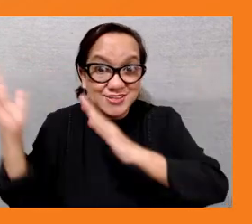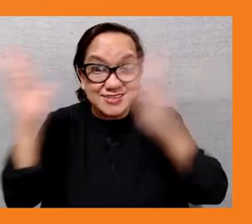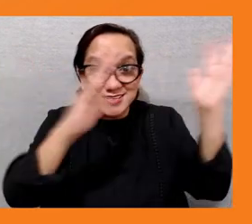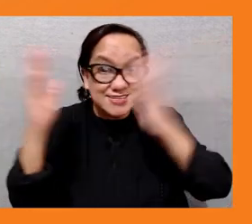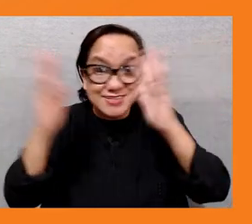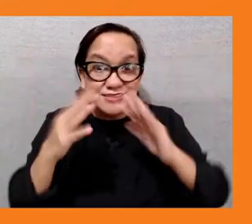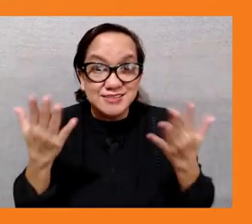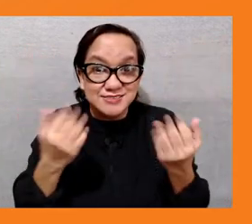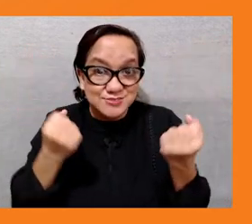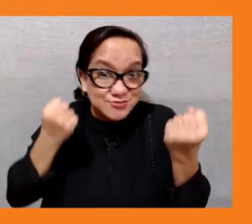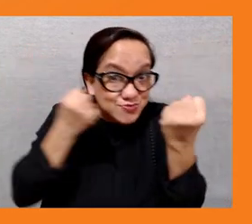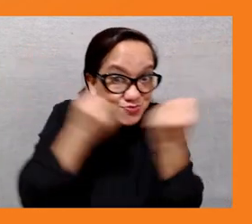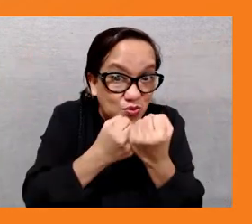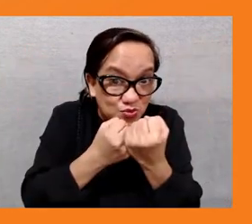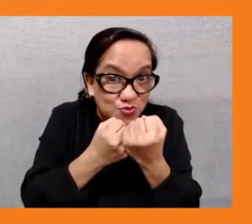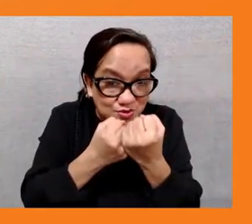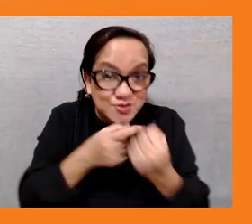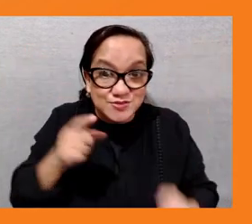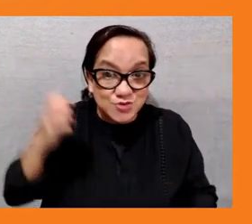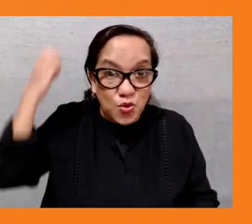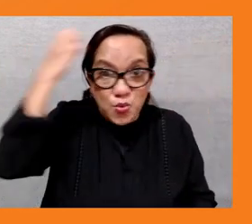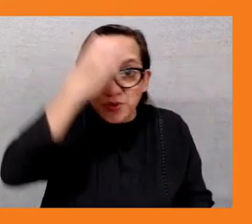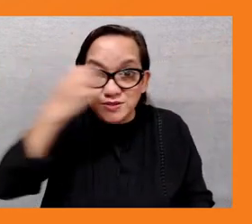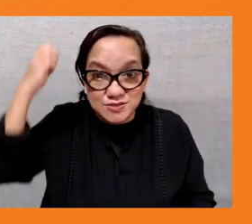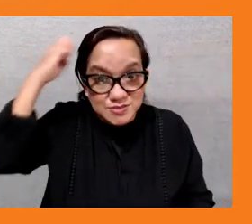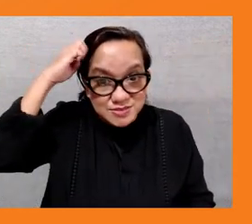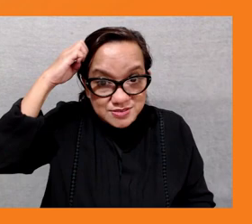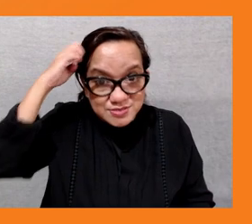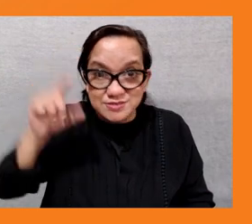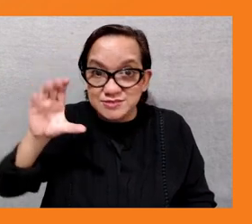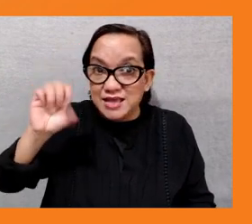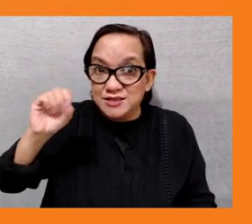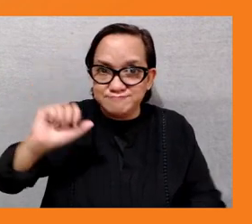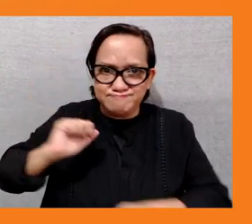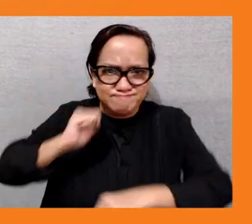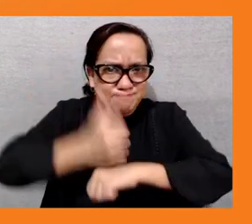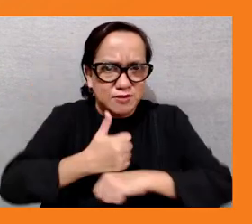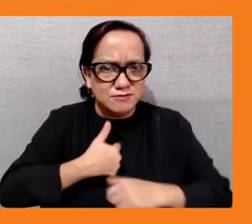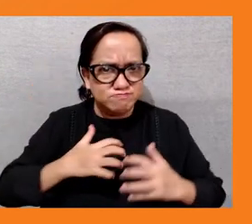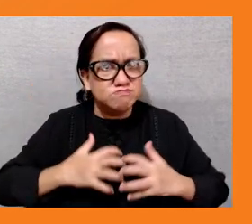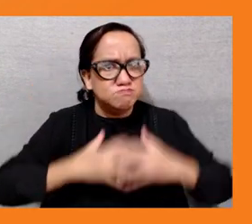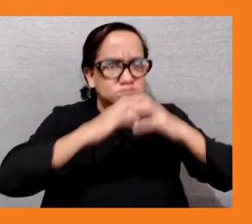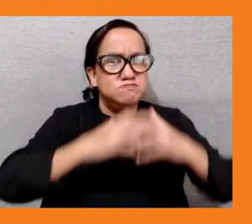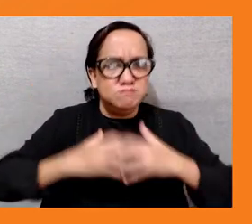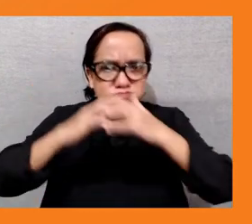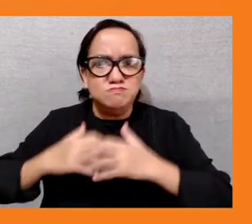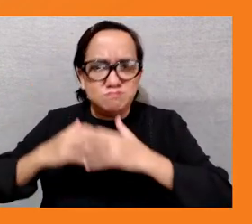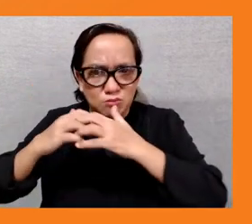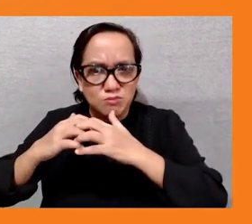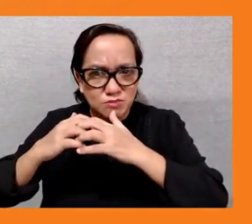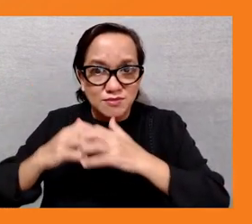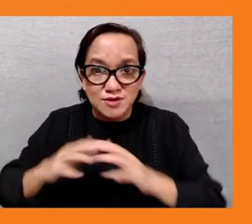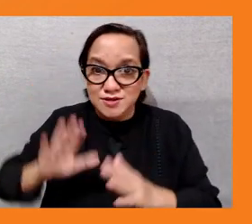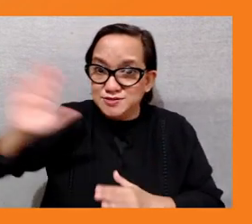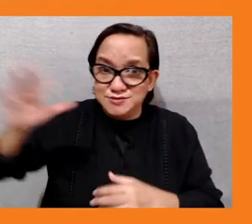csos to actively promote activities and policies that are gender sensitive and socially inclusive to